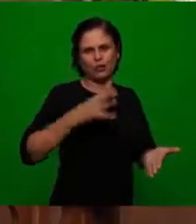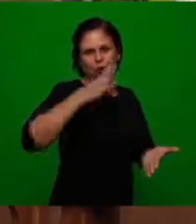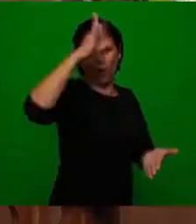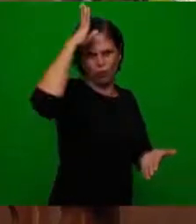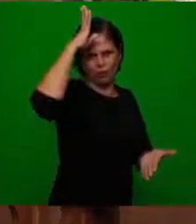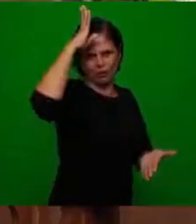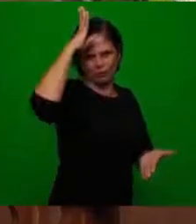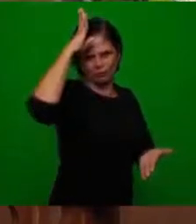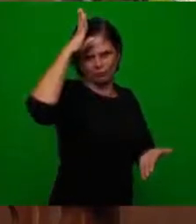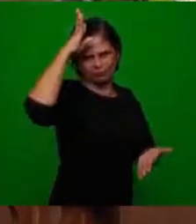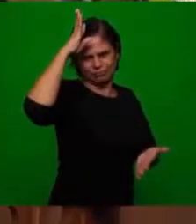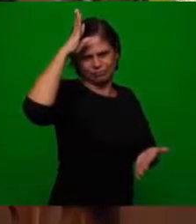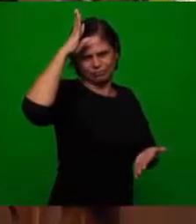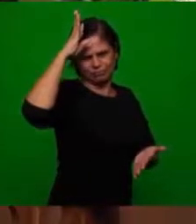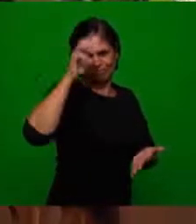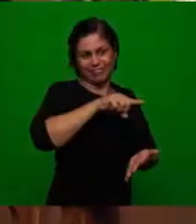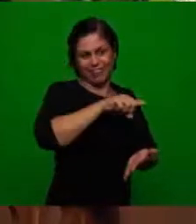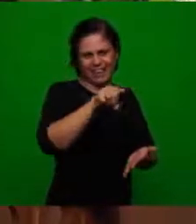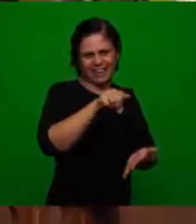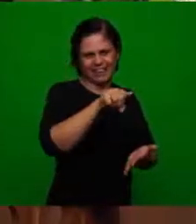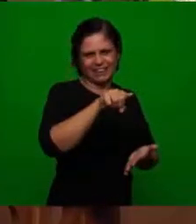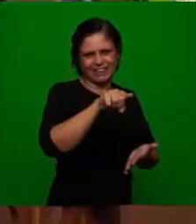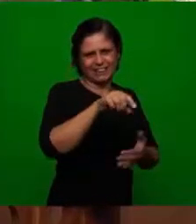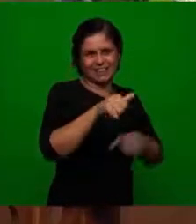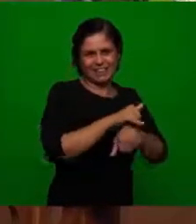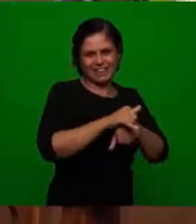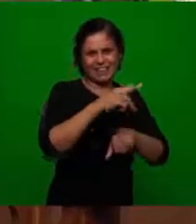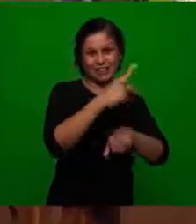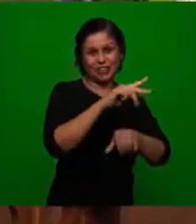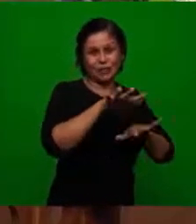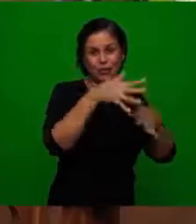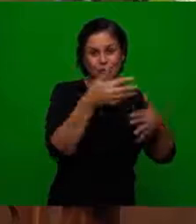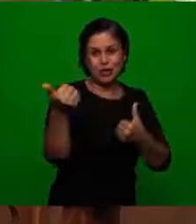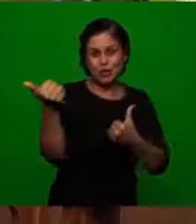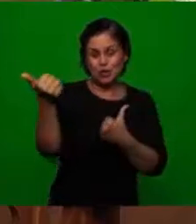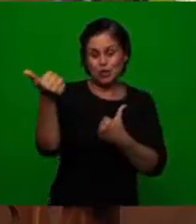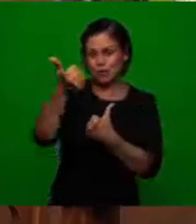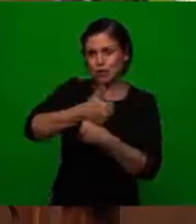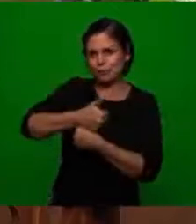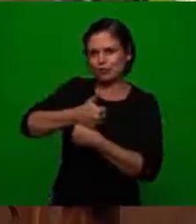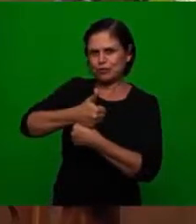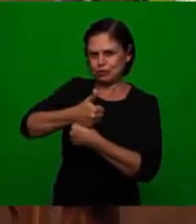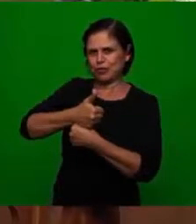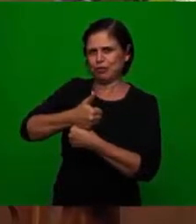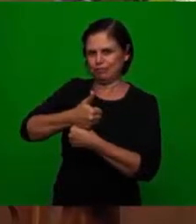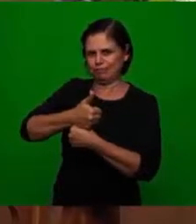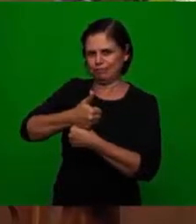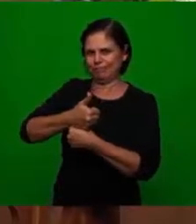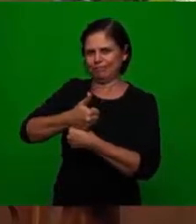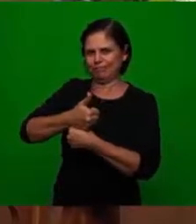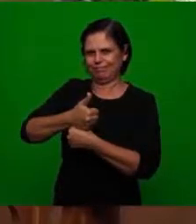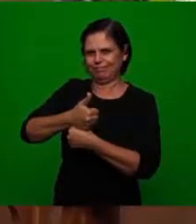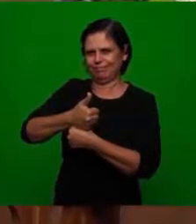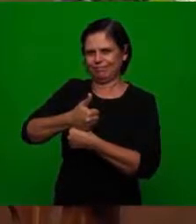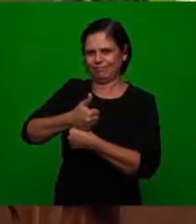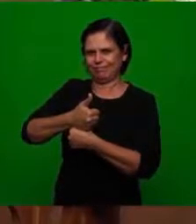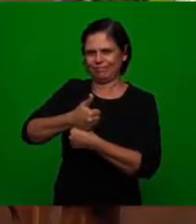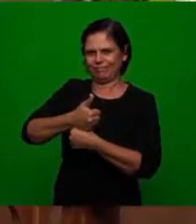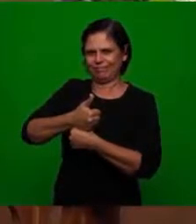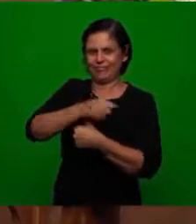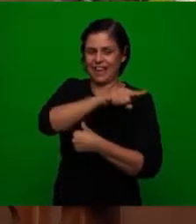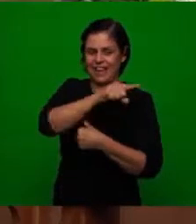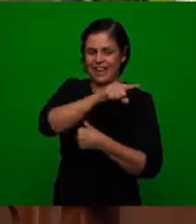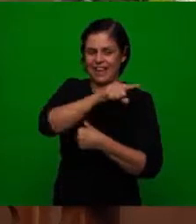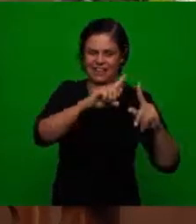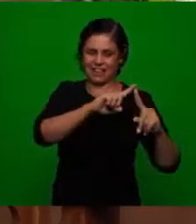wonderful thing but in fact it was a replacement of the word the name of